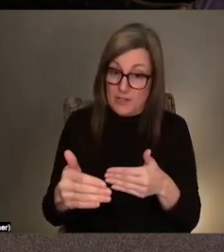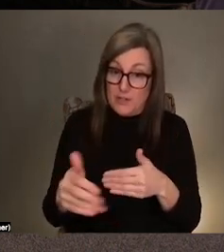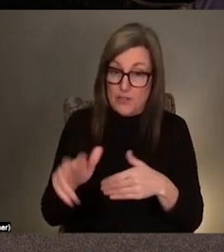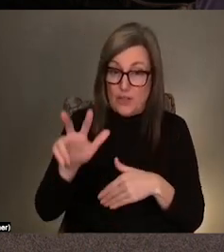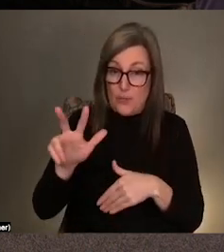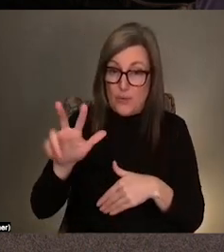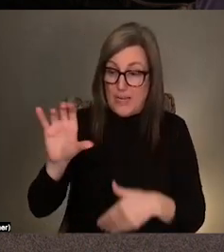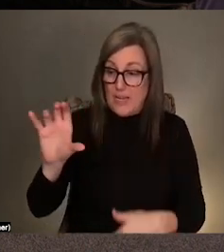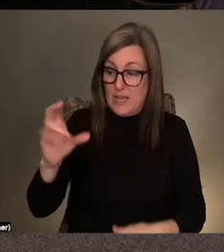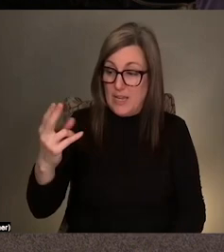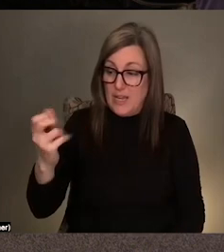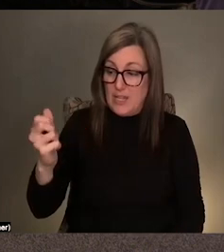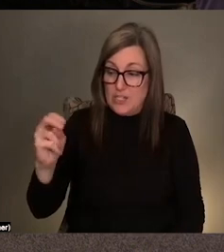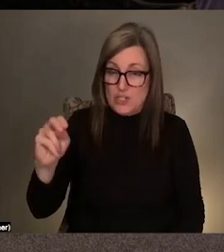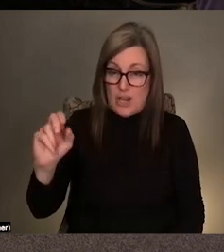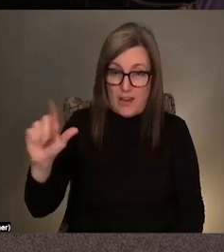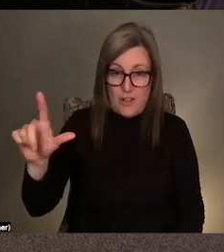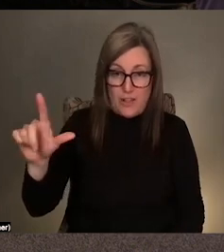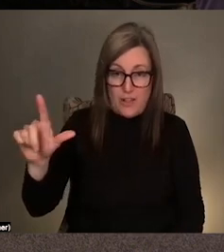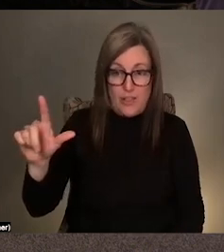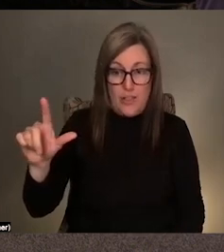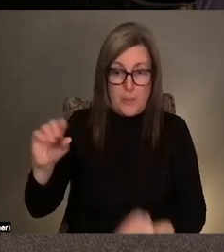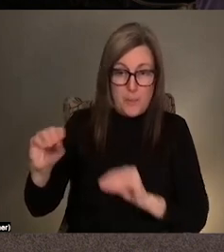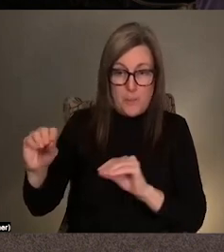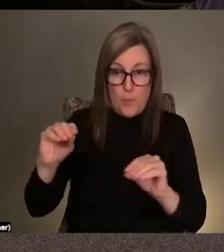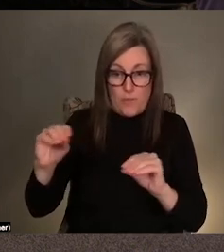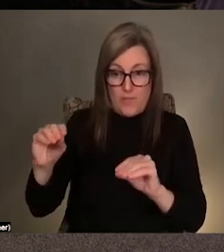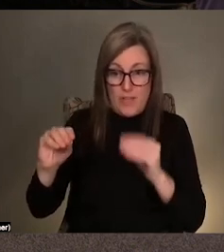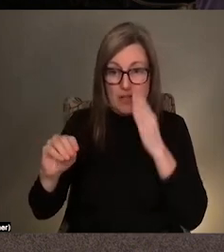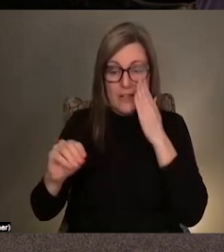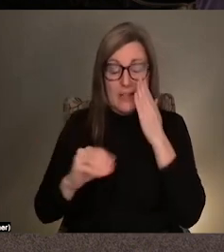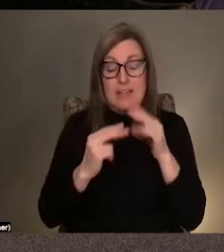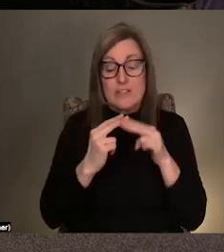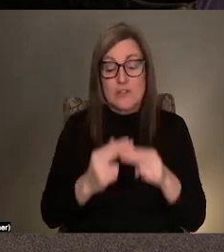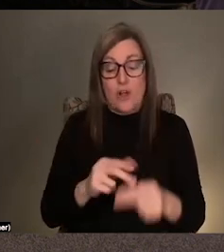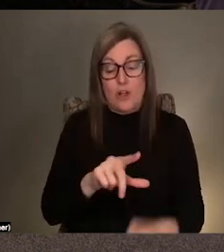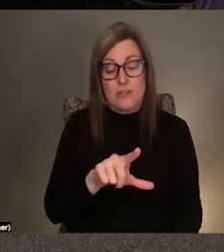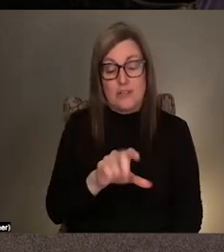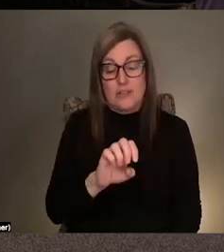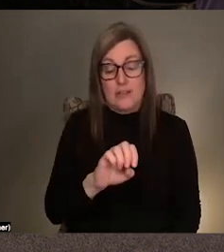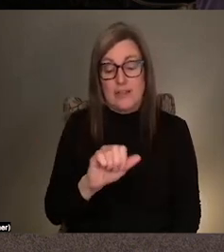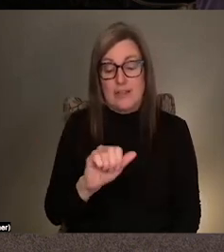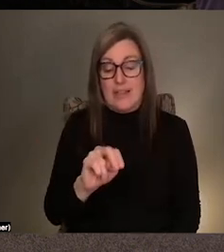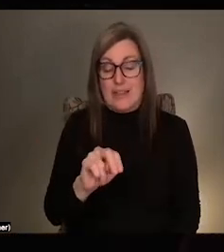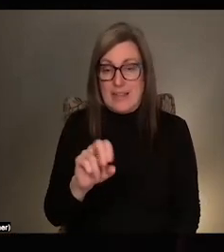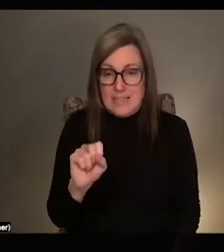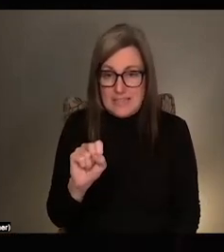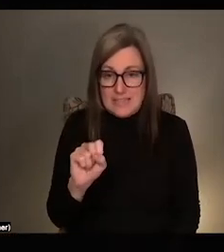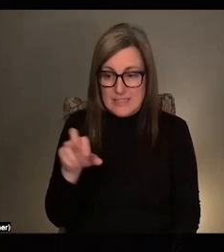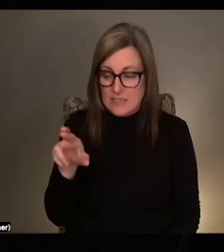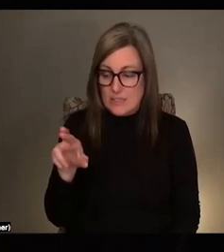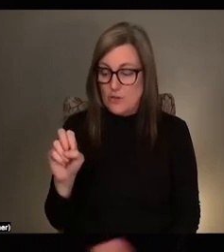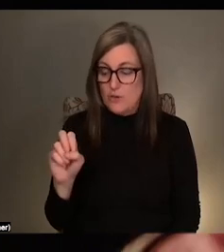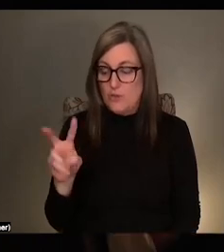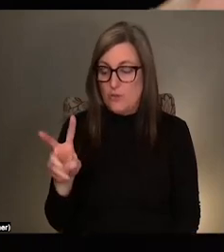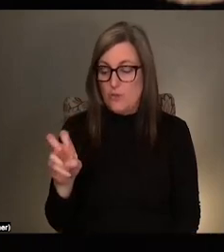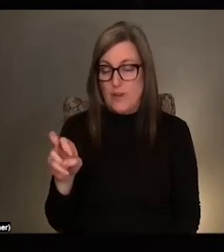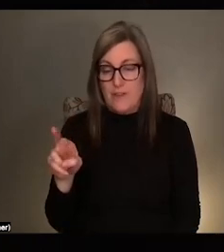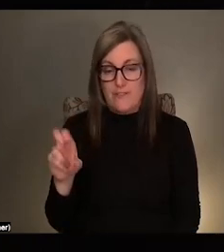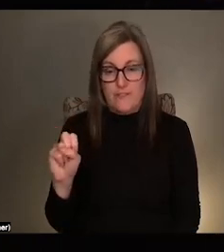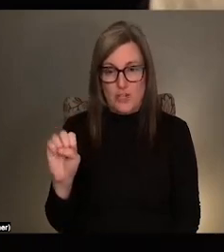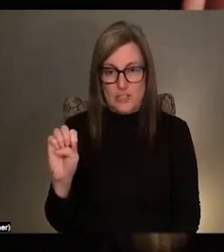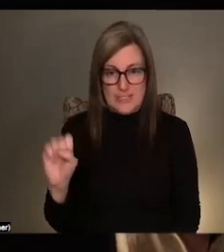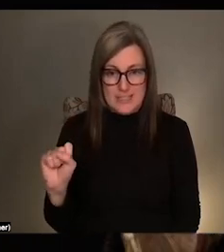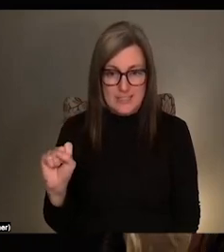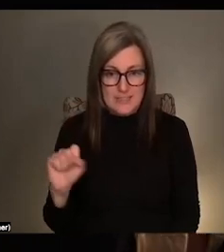Yeah, which is called leans reverses. Yes, it's it's called leans reverses, and it's you can kind of think about it in two ways. Like I've